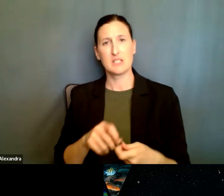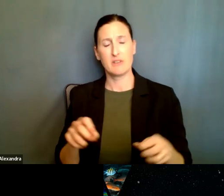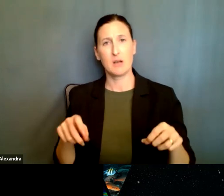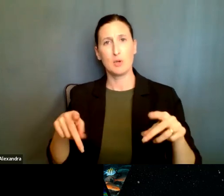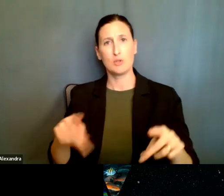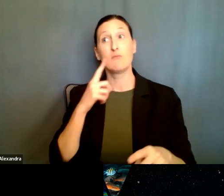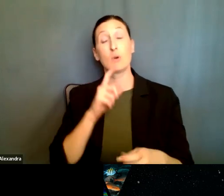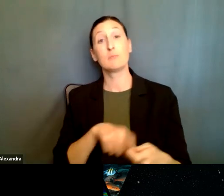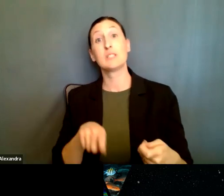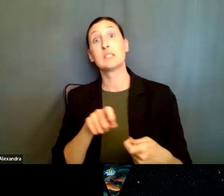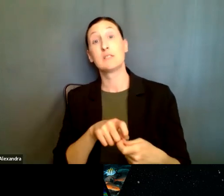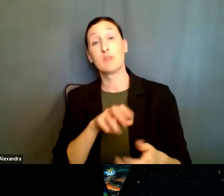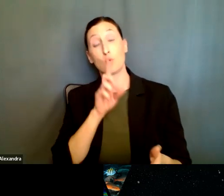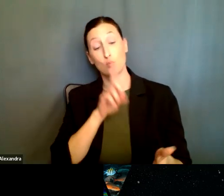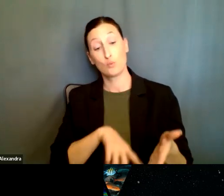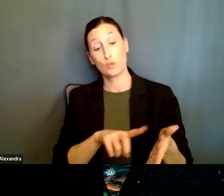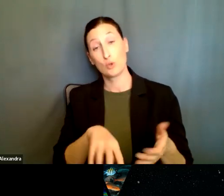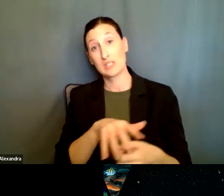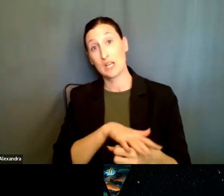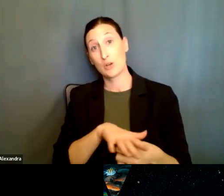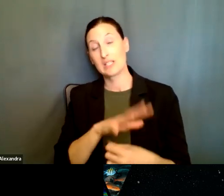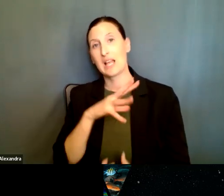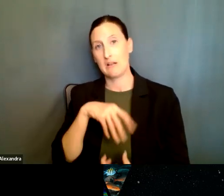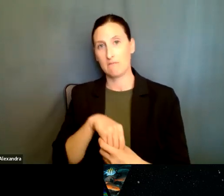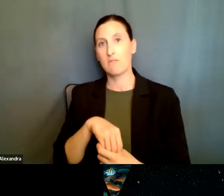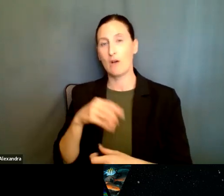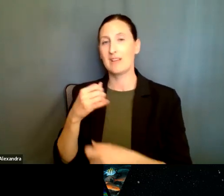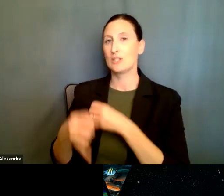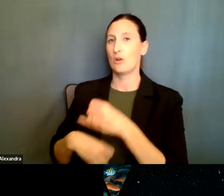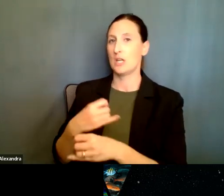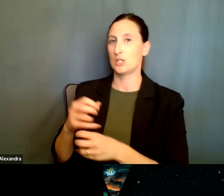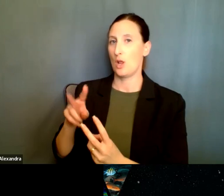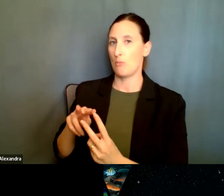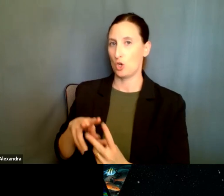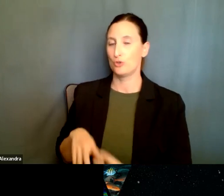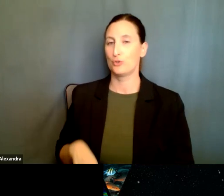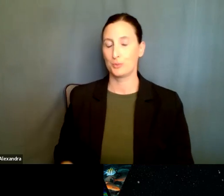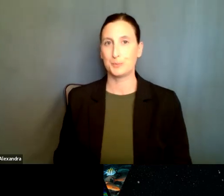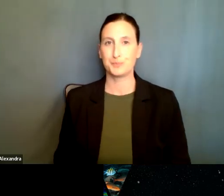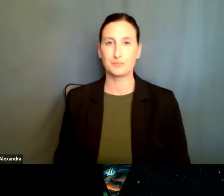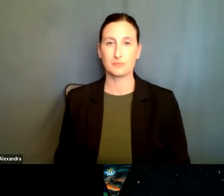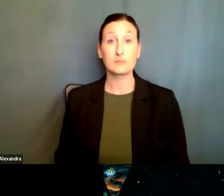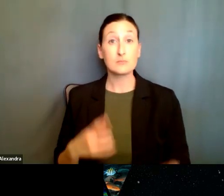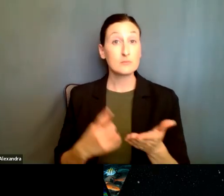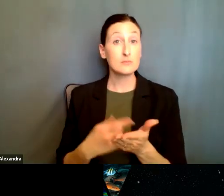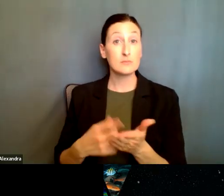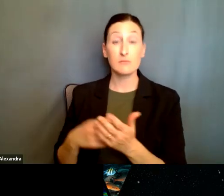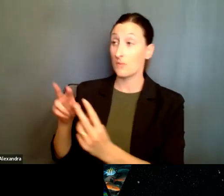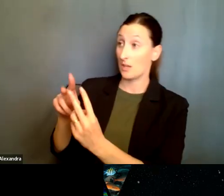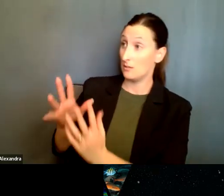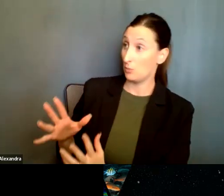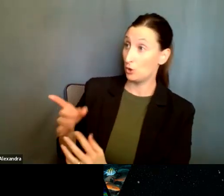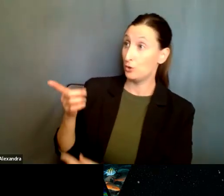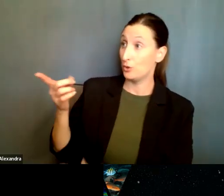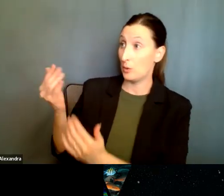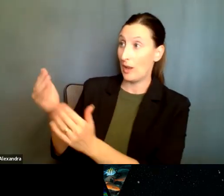areas that involve, uh, international partners. Um, and sometimes the, the partners are limited to